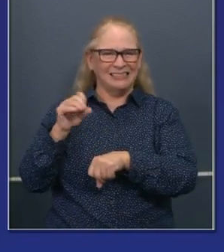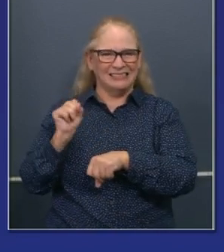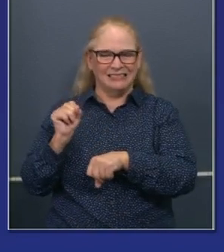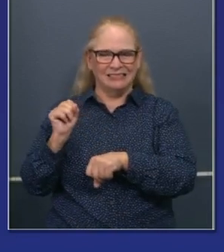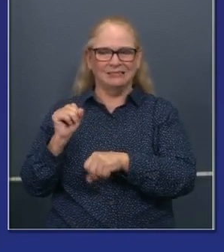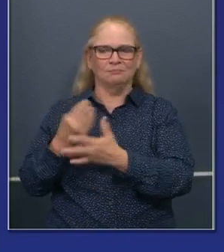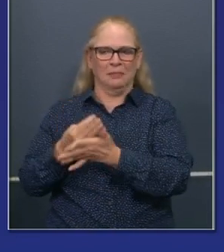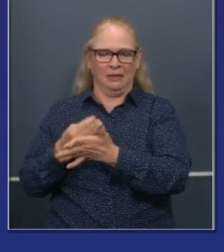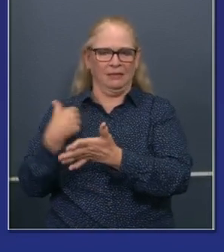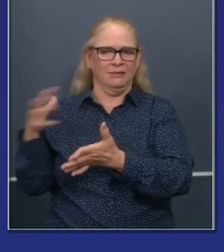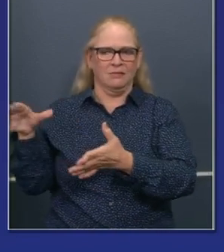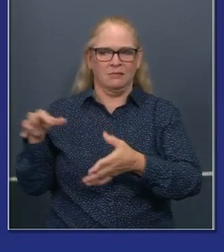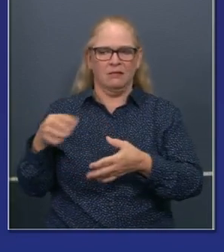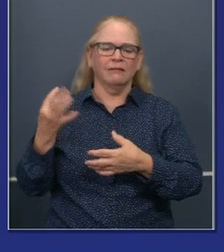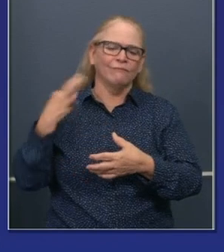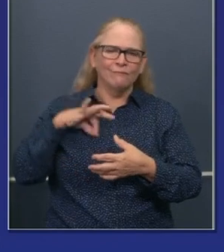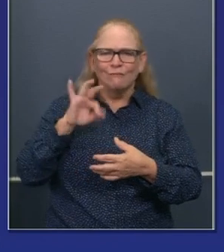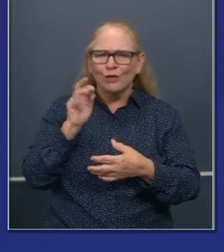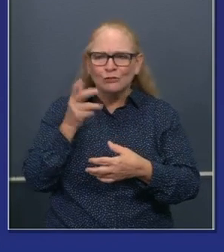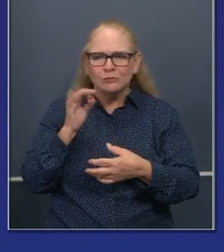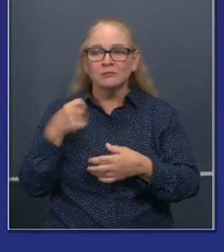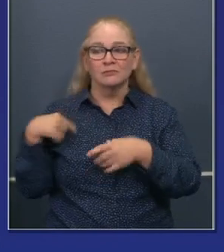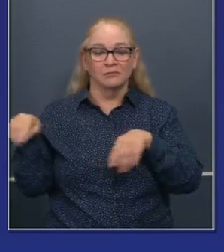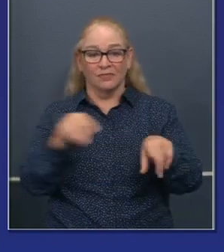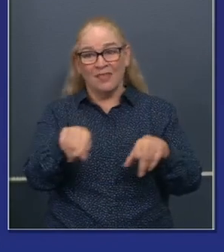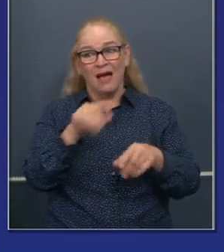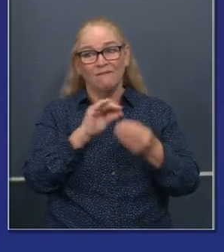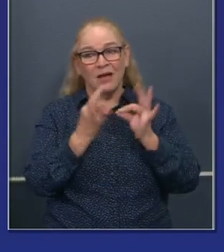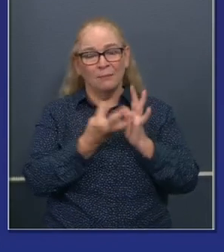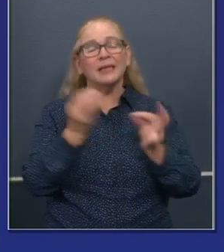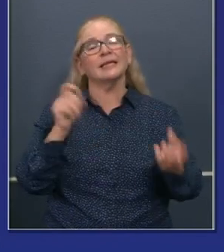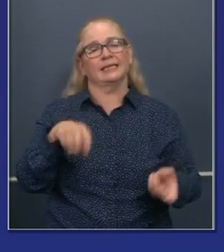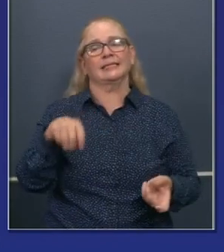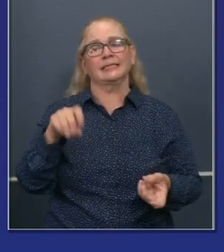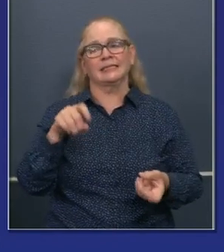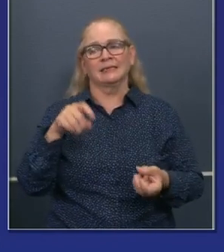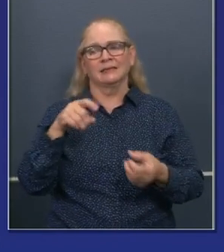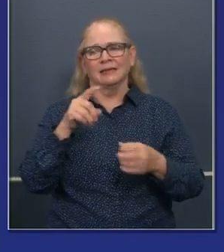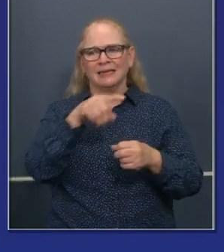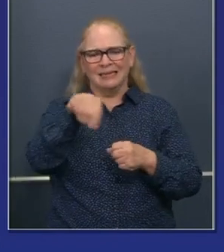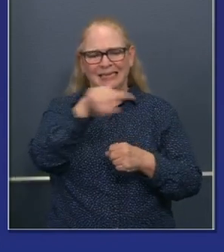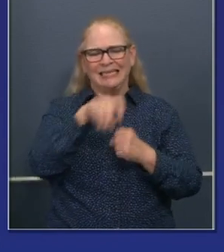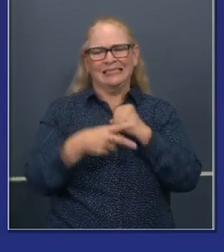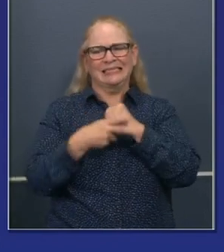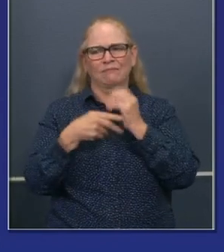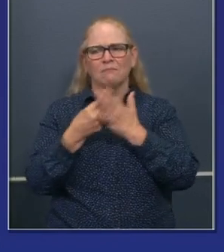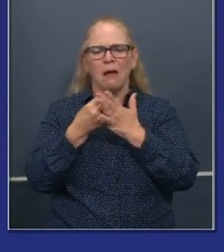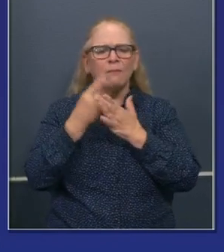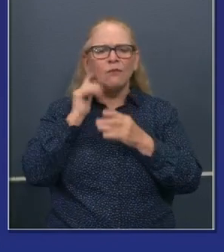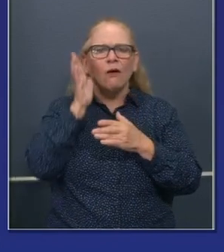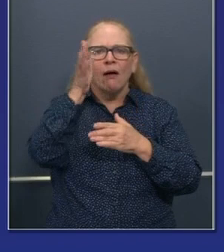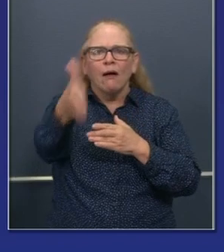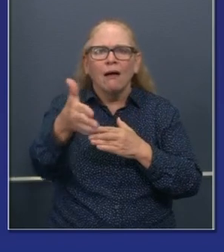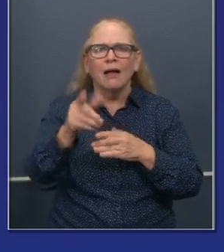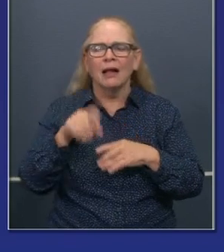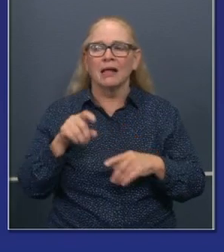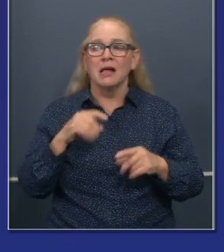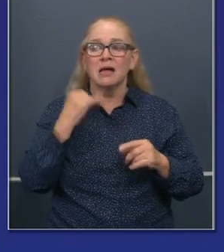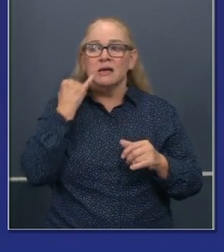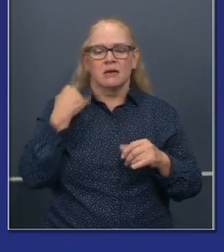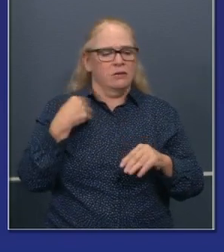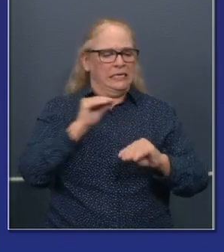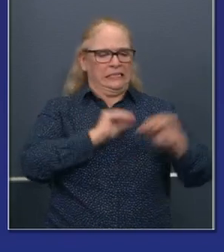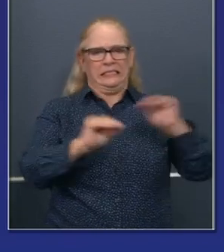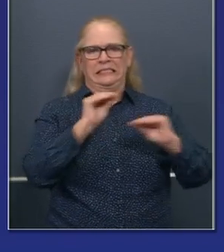the edge. These are people working hard. These are families in need. These are direct contributions in their pocket. We had a budget that just passed